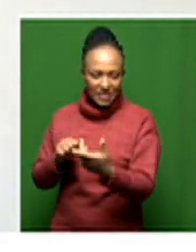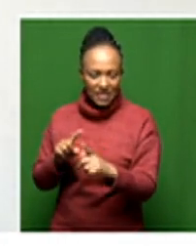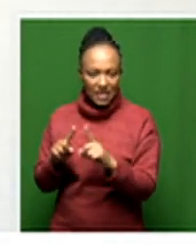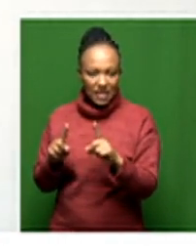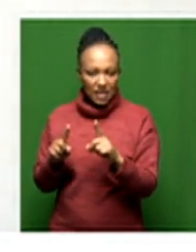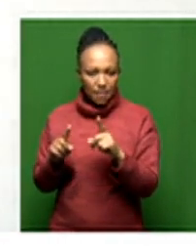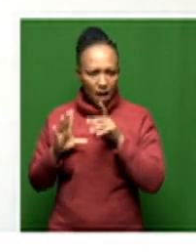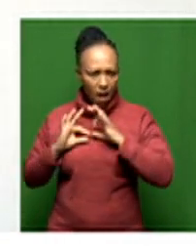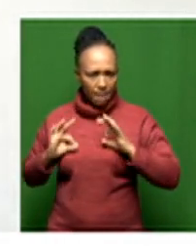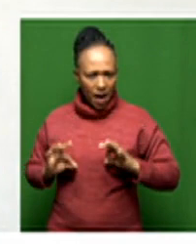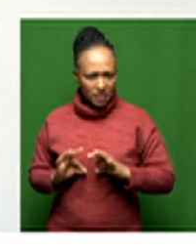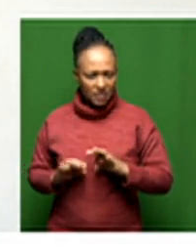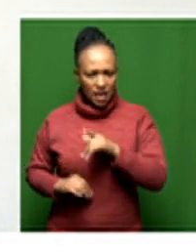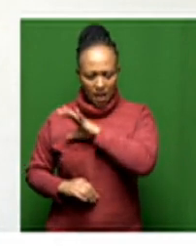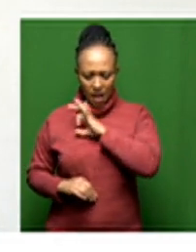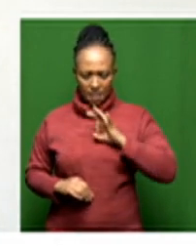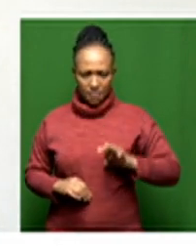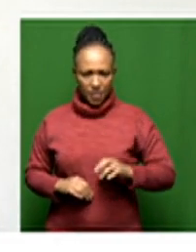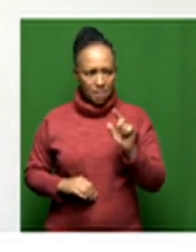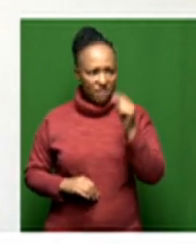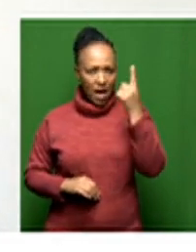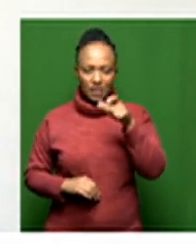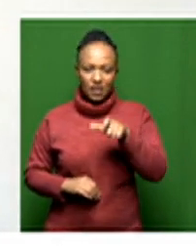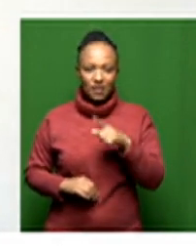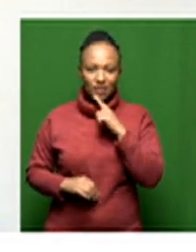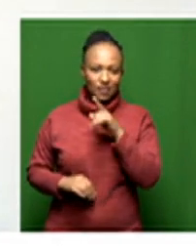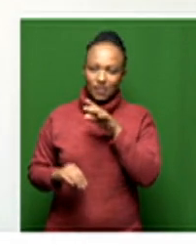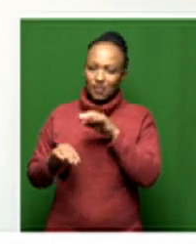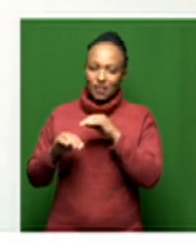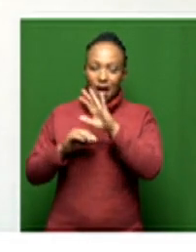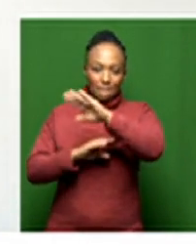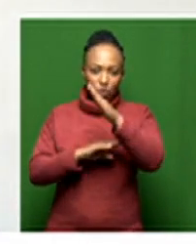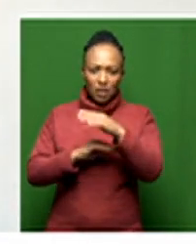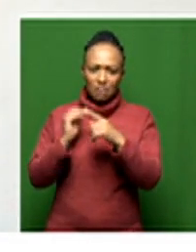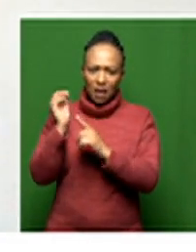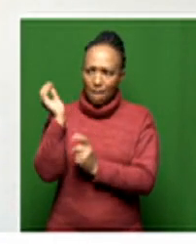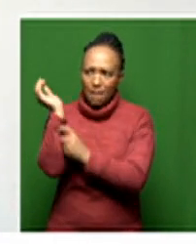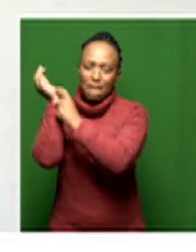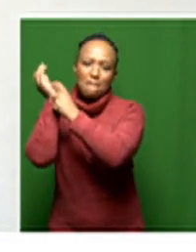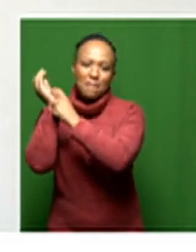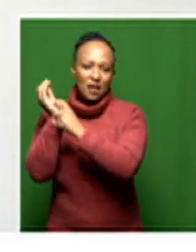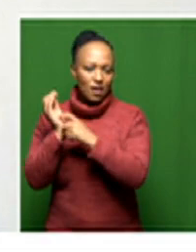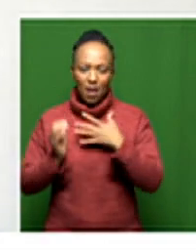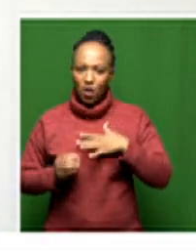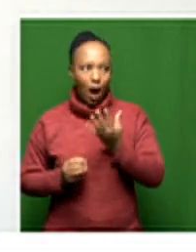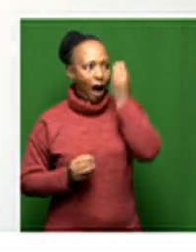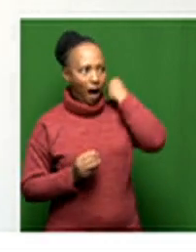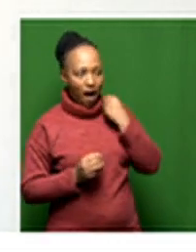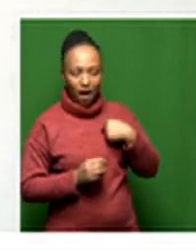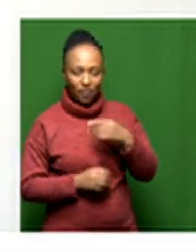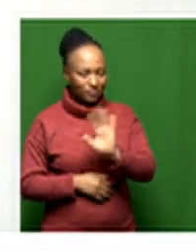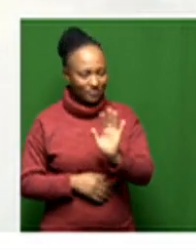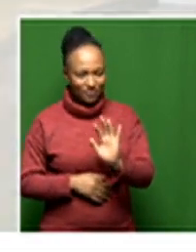that we're being stalked by a leopard i was the first person up that mountain and over i was not about to be eaten so you know that's that's the story